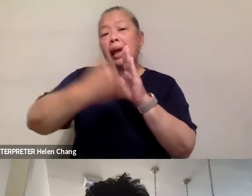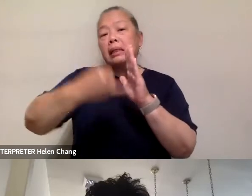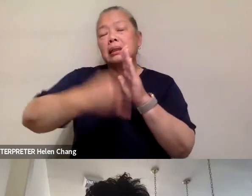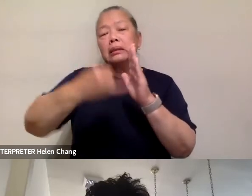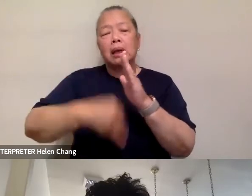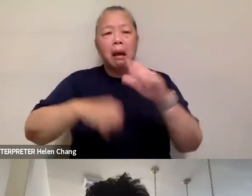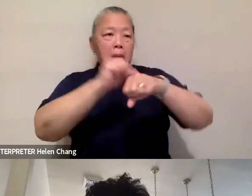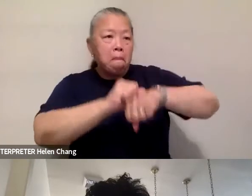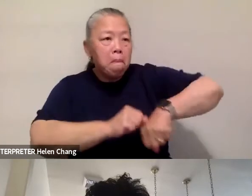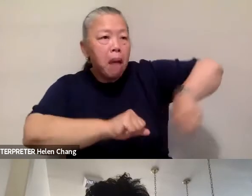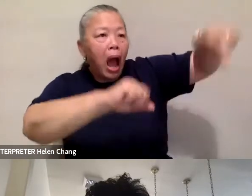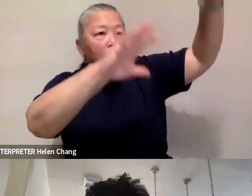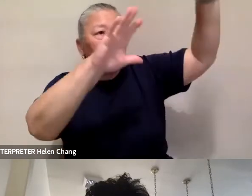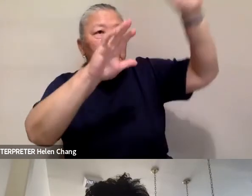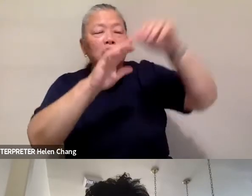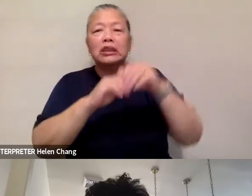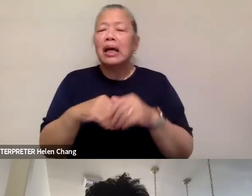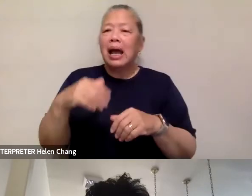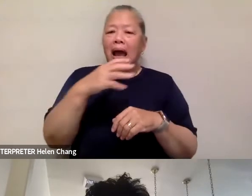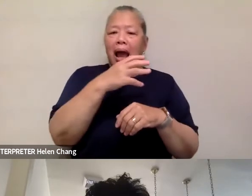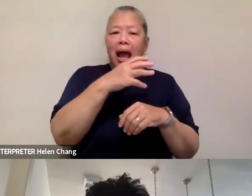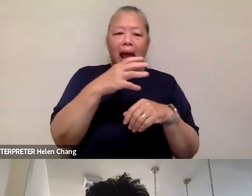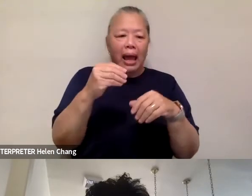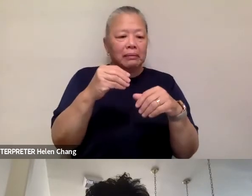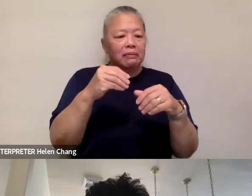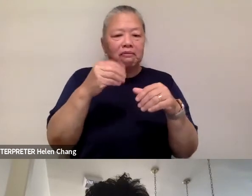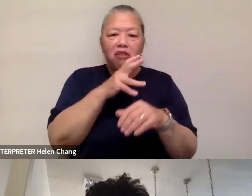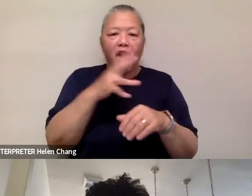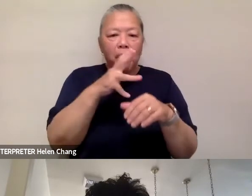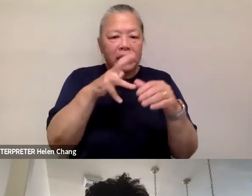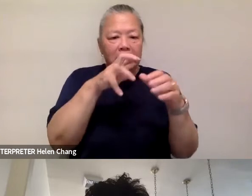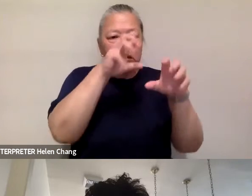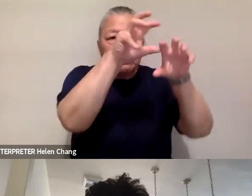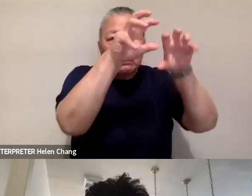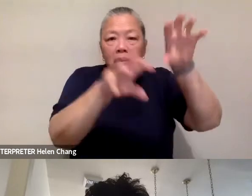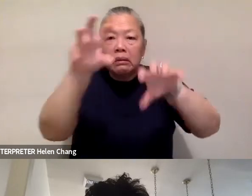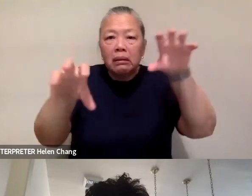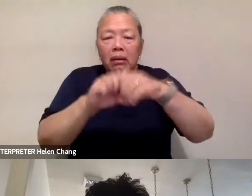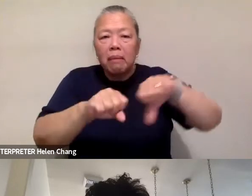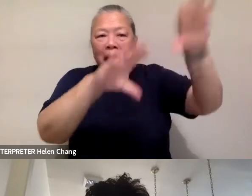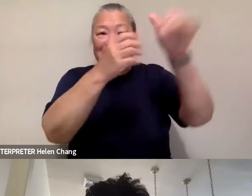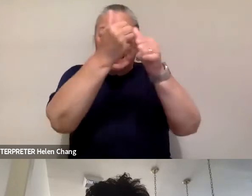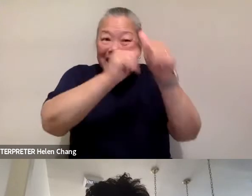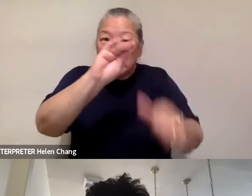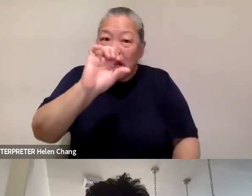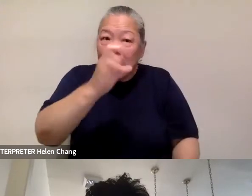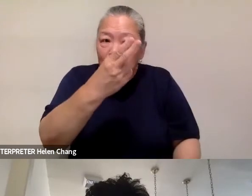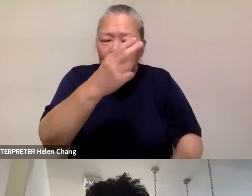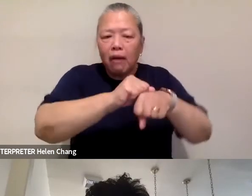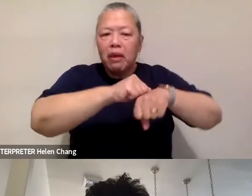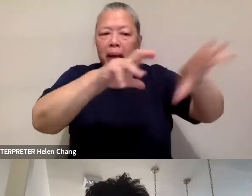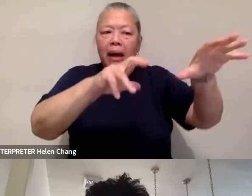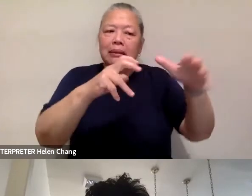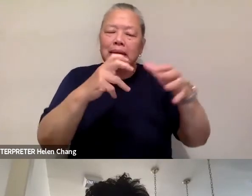every nook and cranny. Unlike the prairies of the Midwest, that every inch is being utilized to